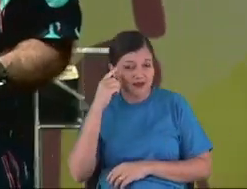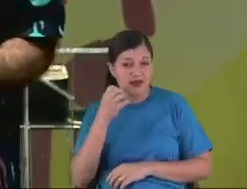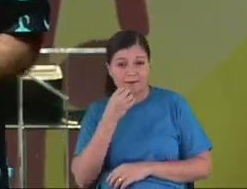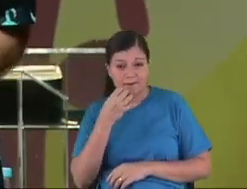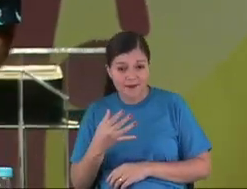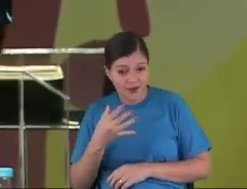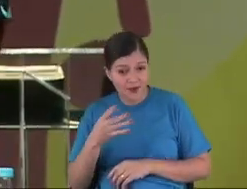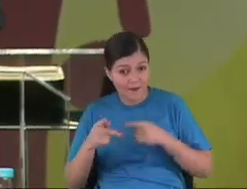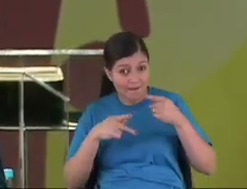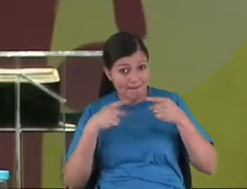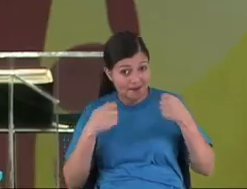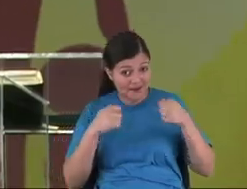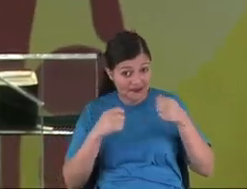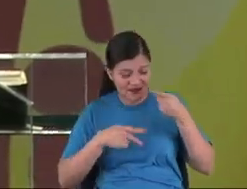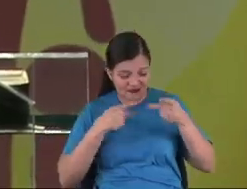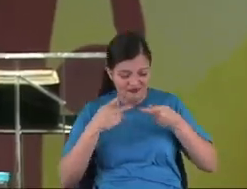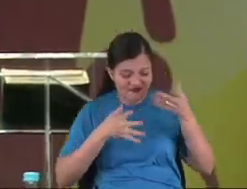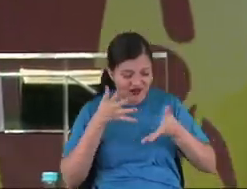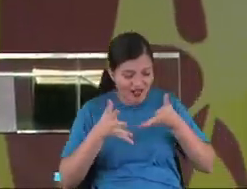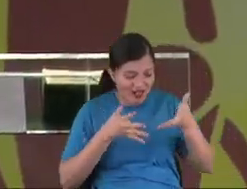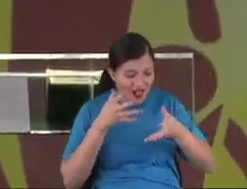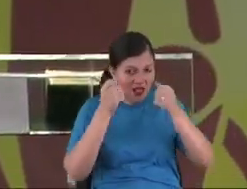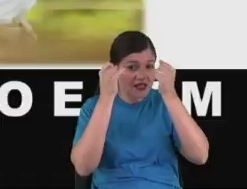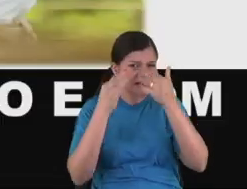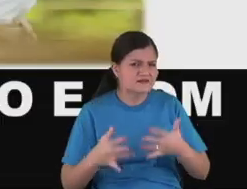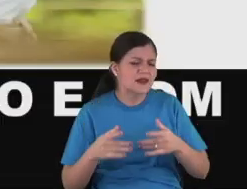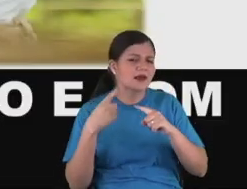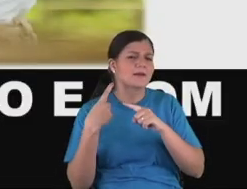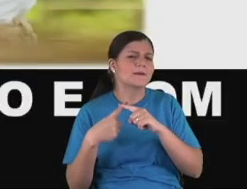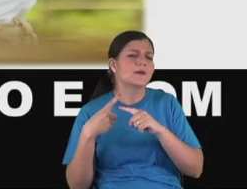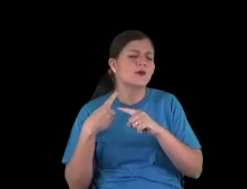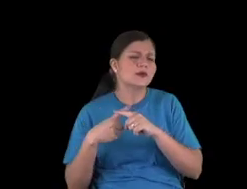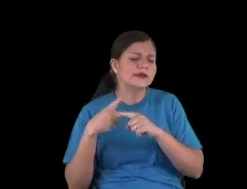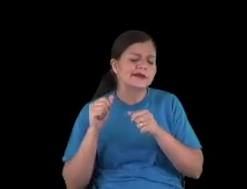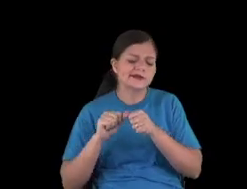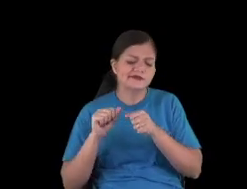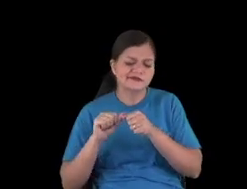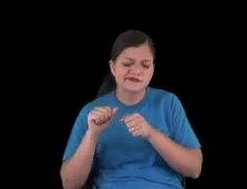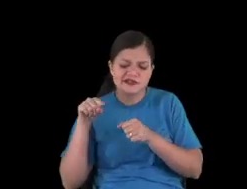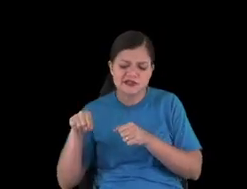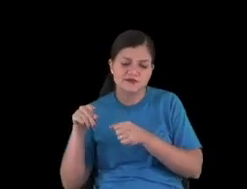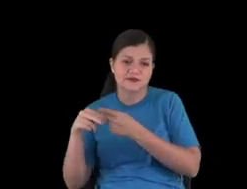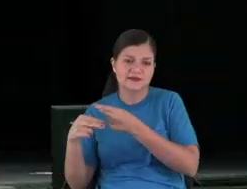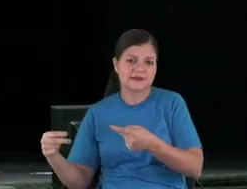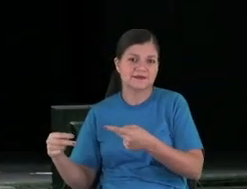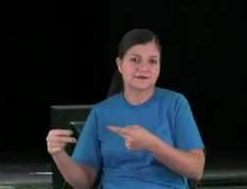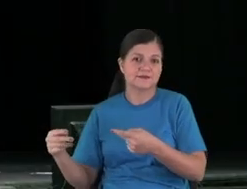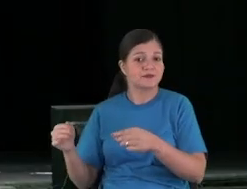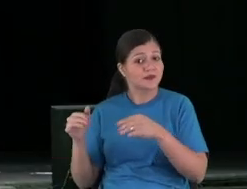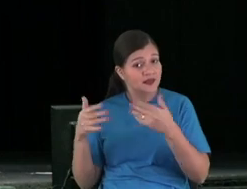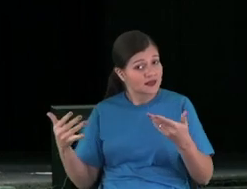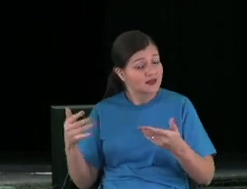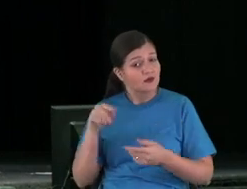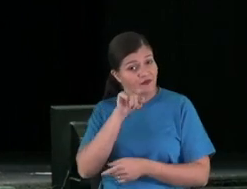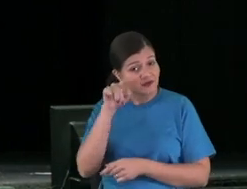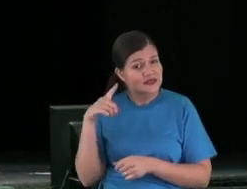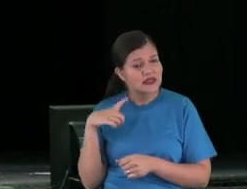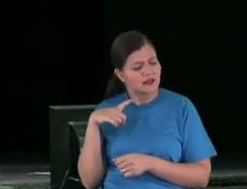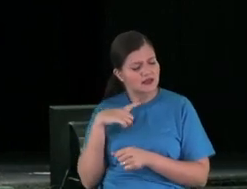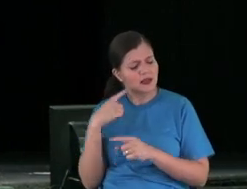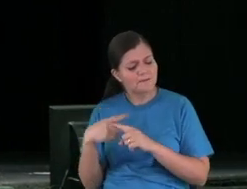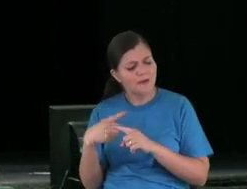You need to... You are teaching your kid like you are making something. You are teaching...